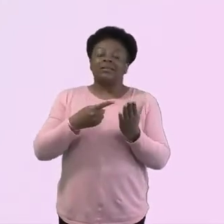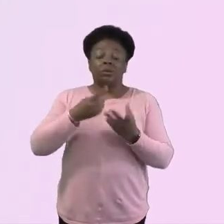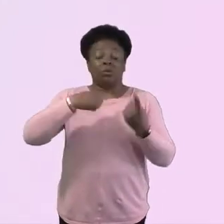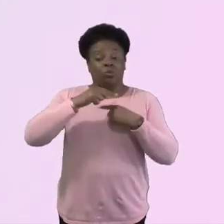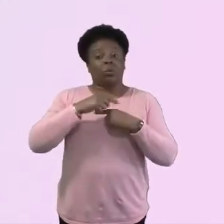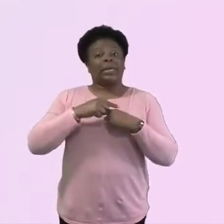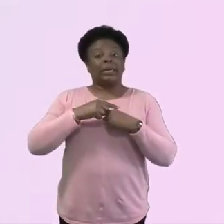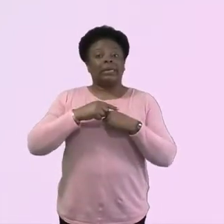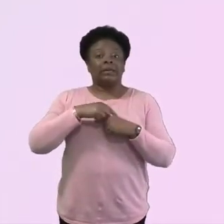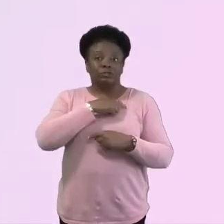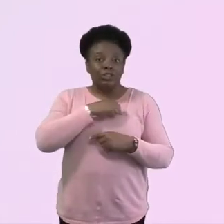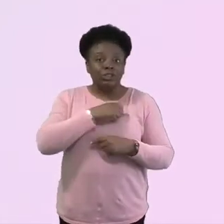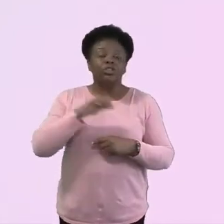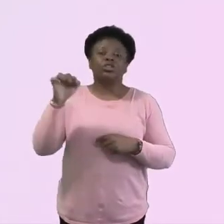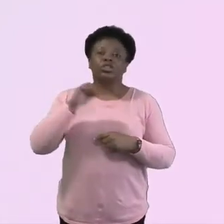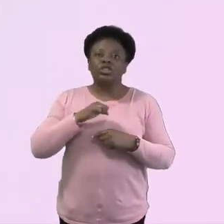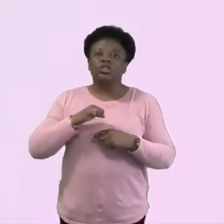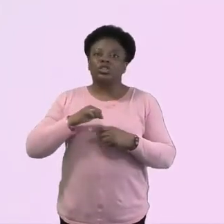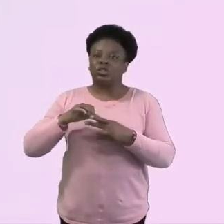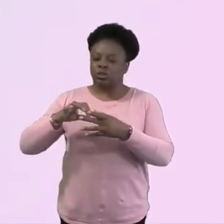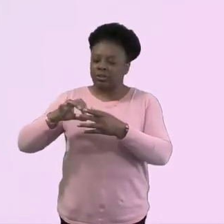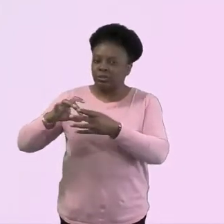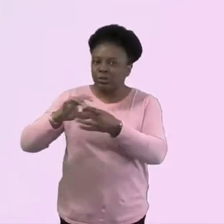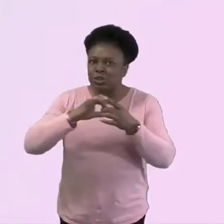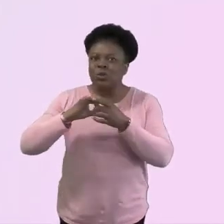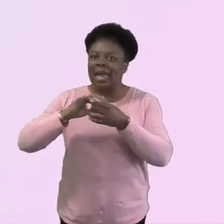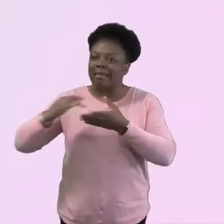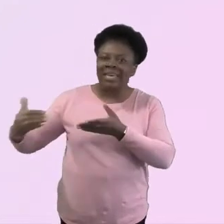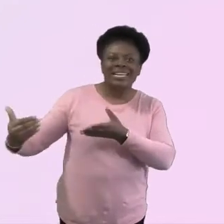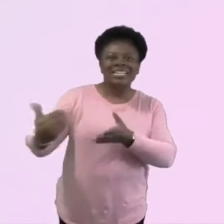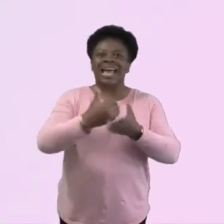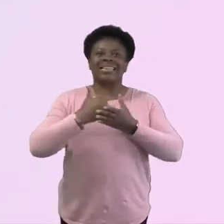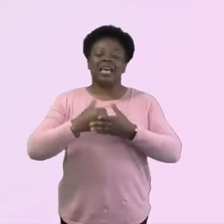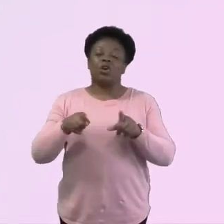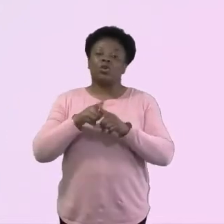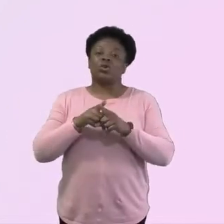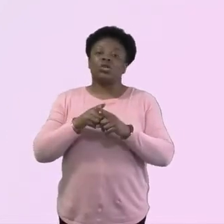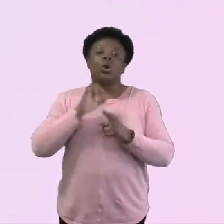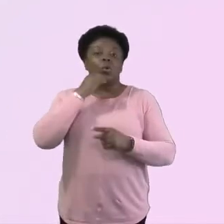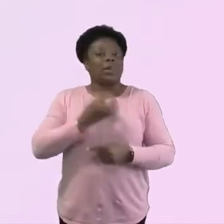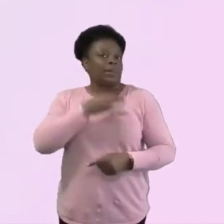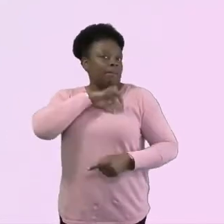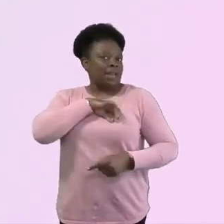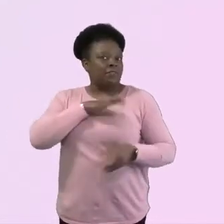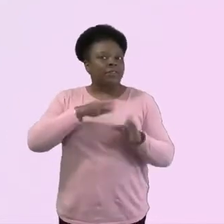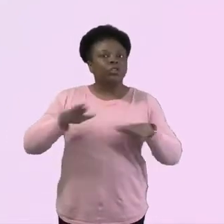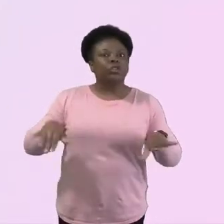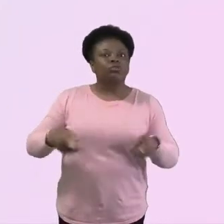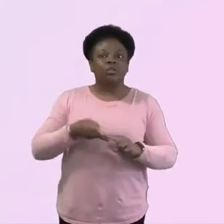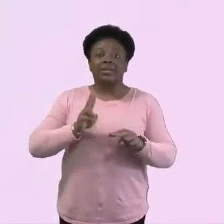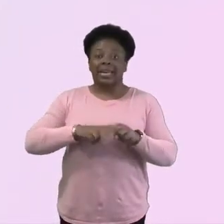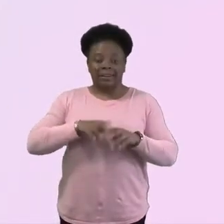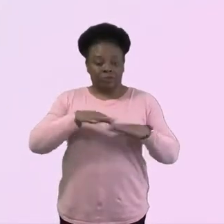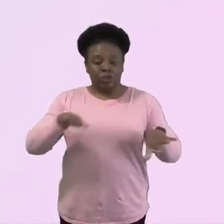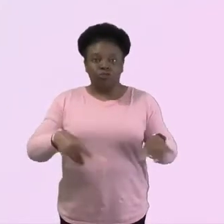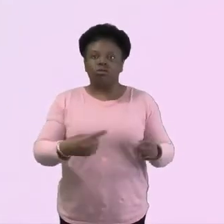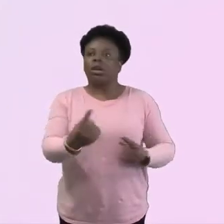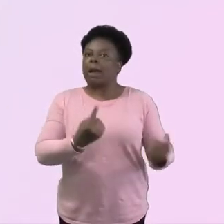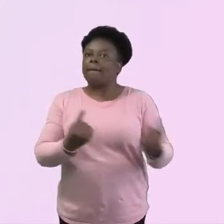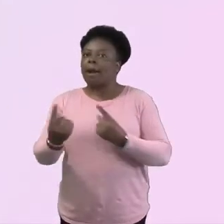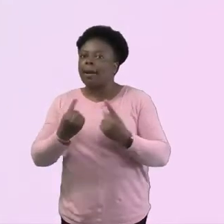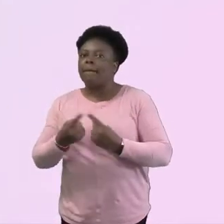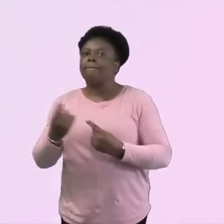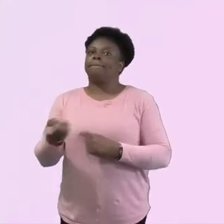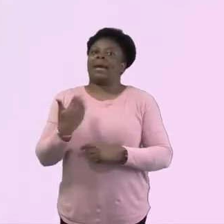know the benefits of children being with other children. So how do we get the families back to come out of that what feels comfortable